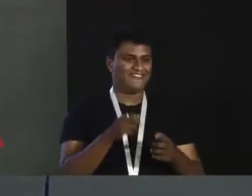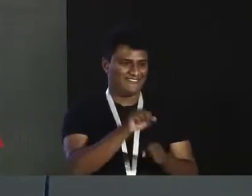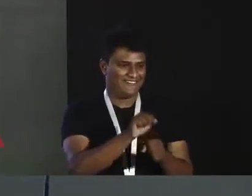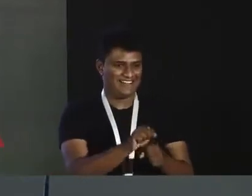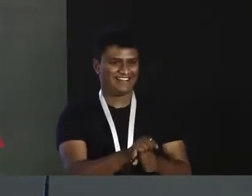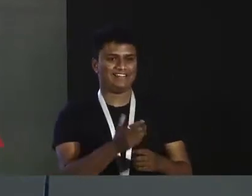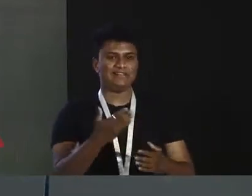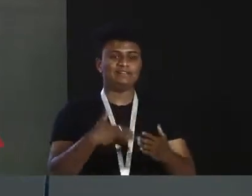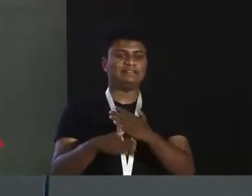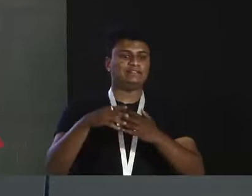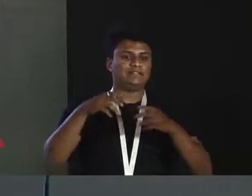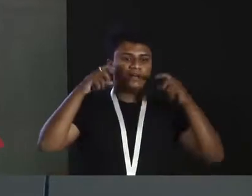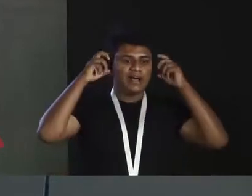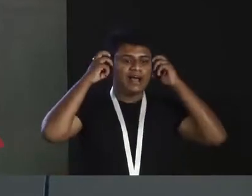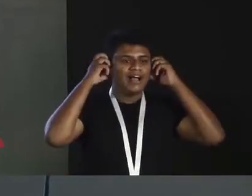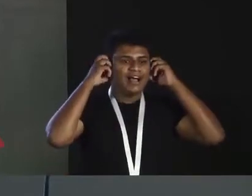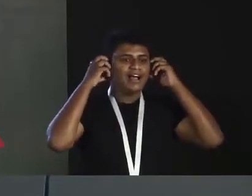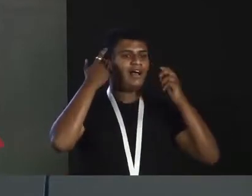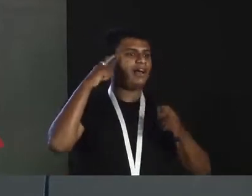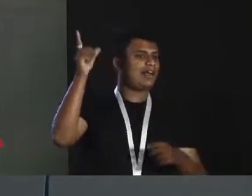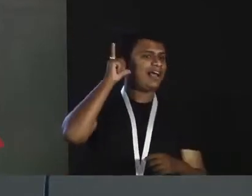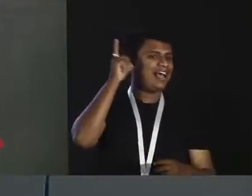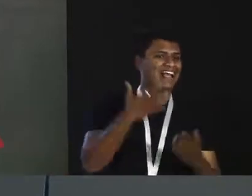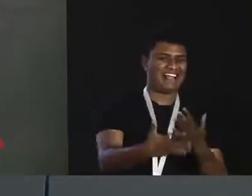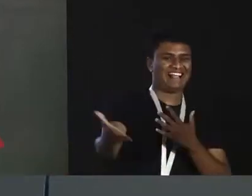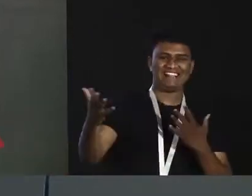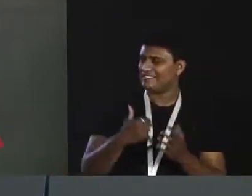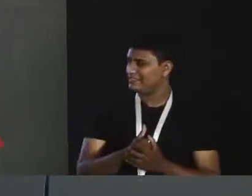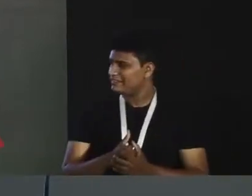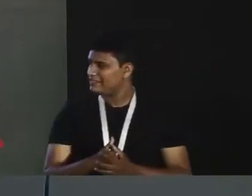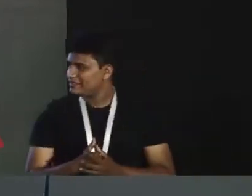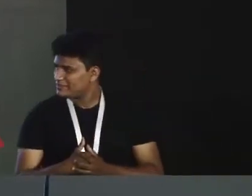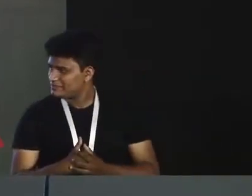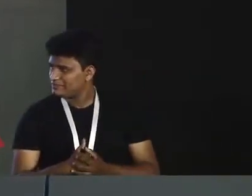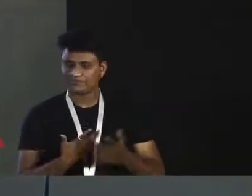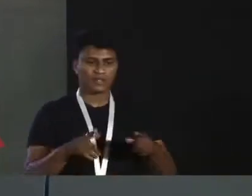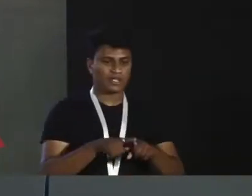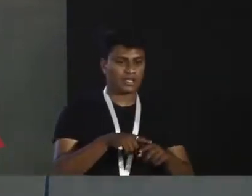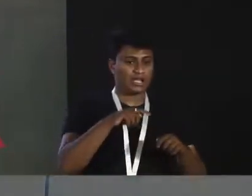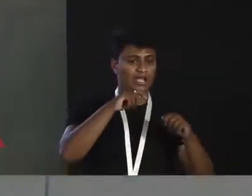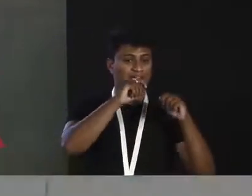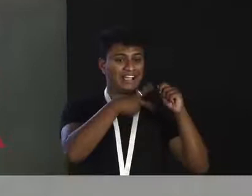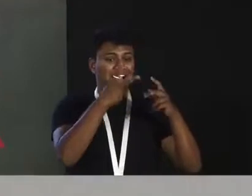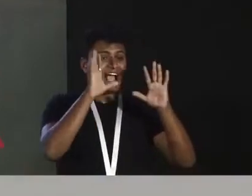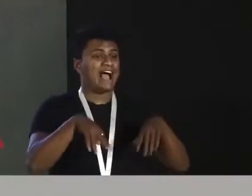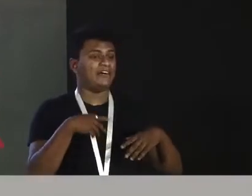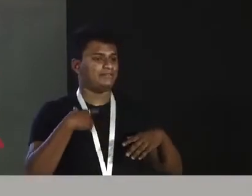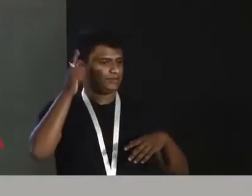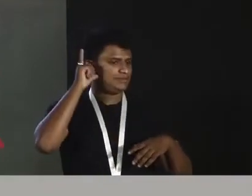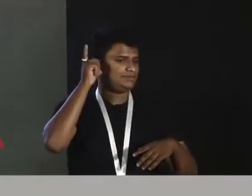to hear an image, which is conveyed to the camera. So, it's a live view, okay?